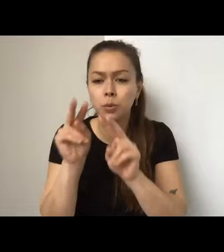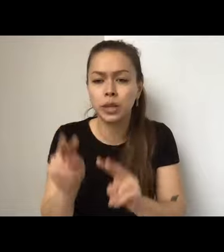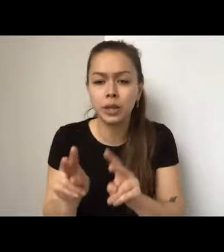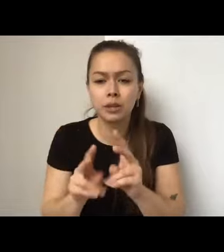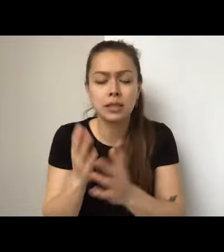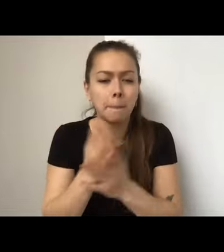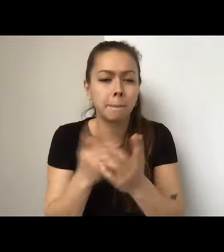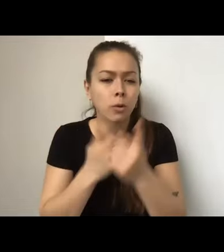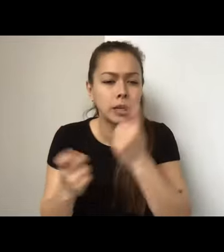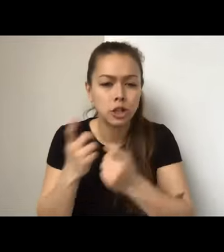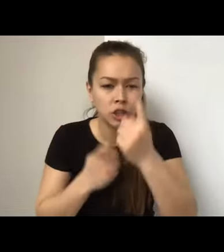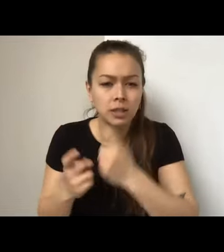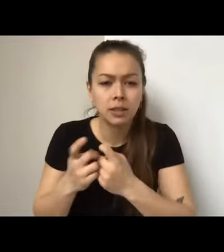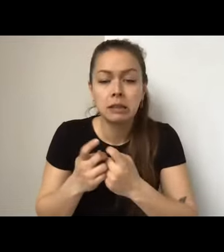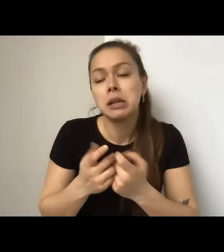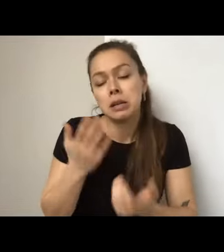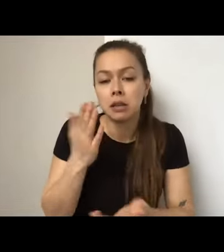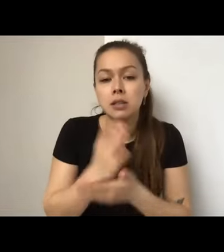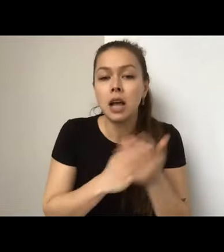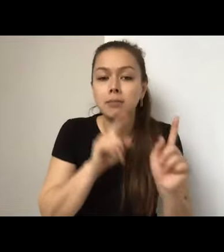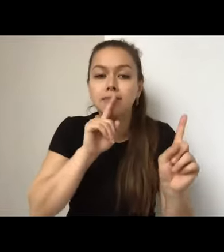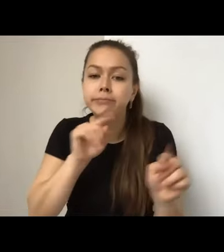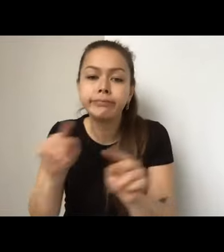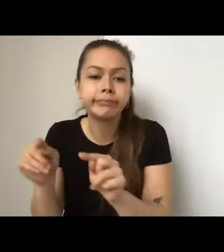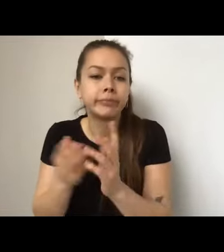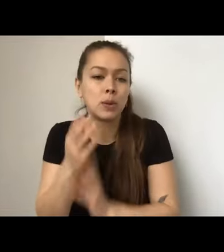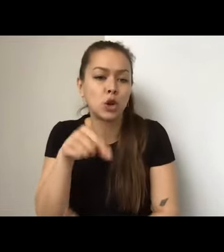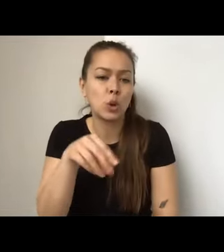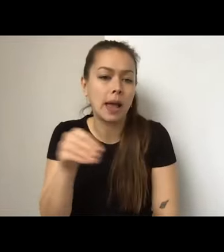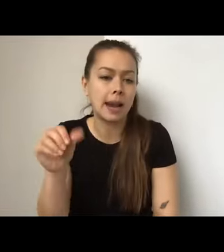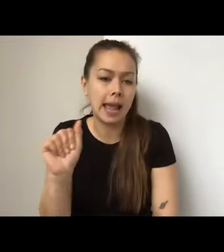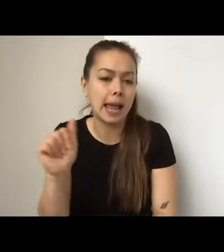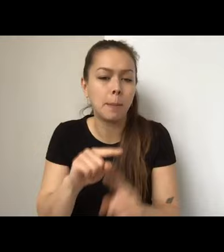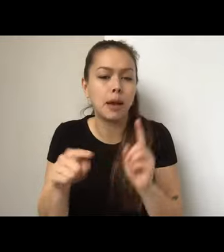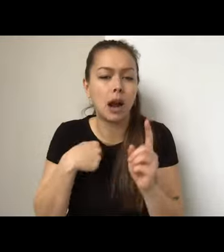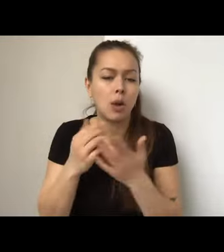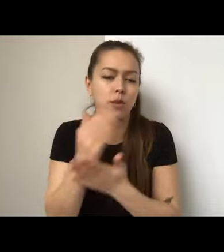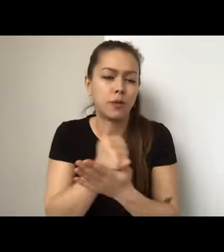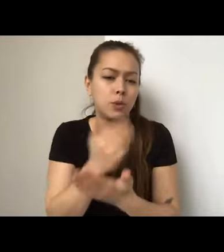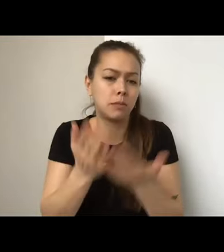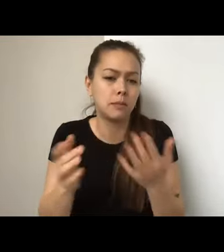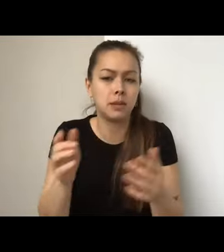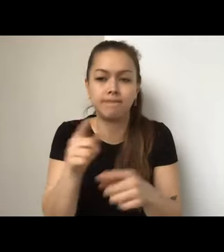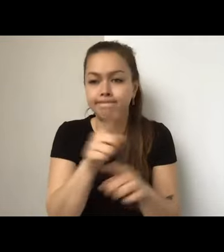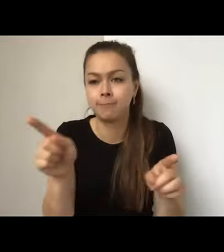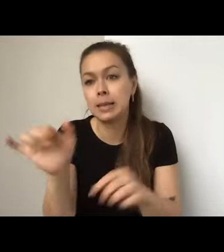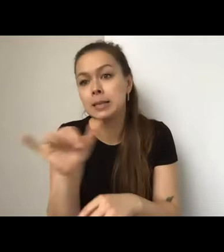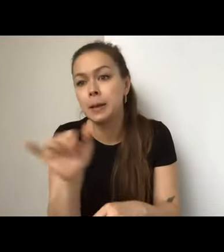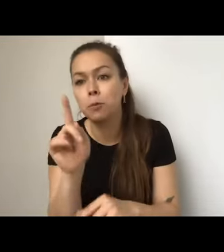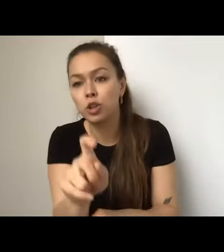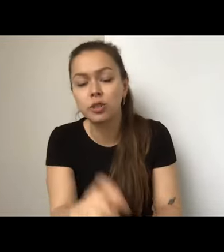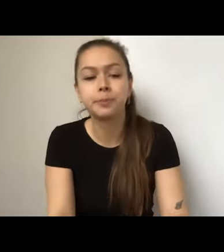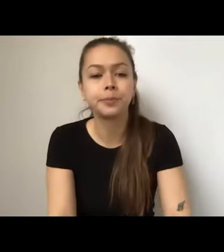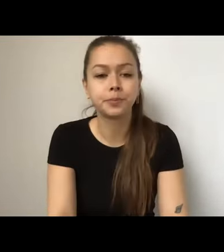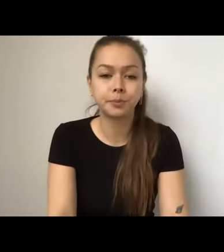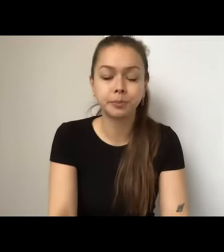answered, um, via the Q and A chat, but I'm going to just review them because others might have similar questions. Um,